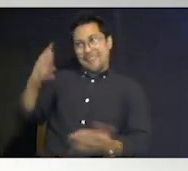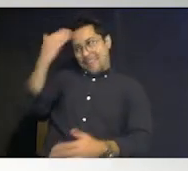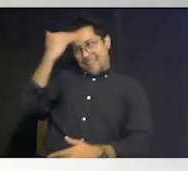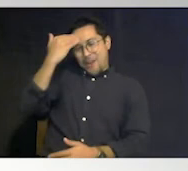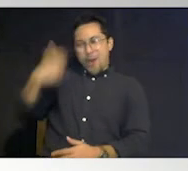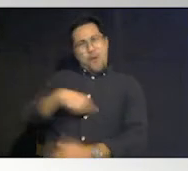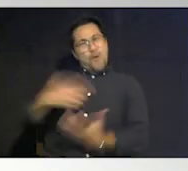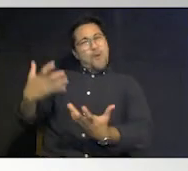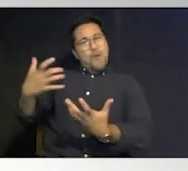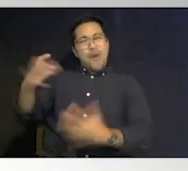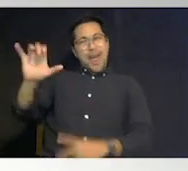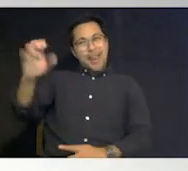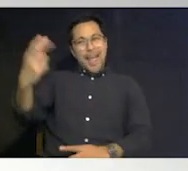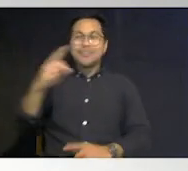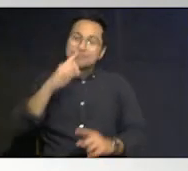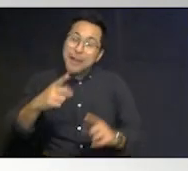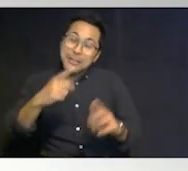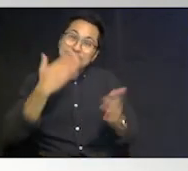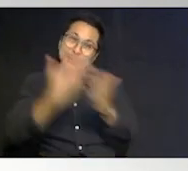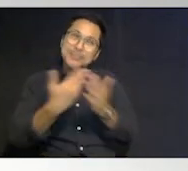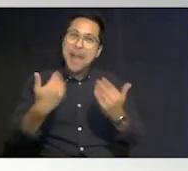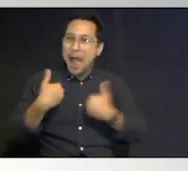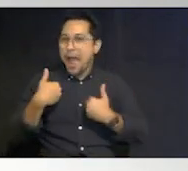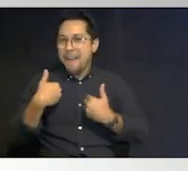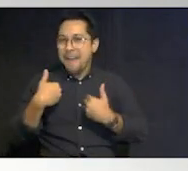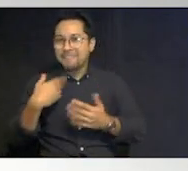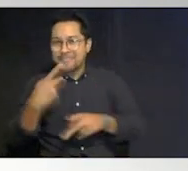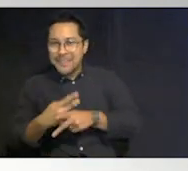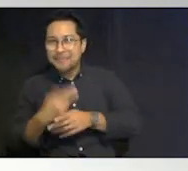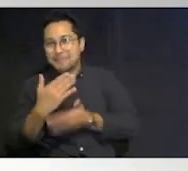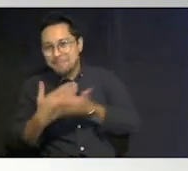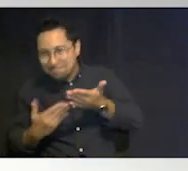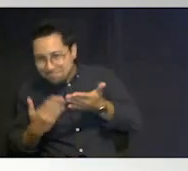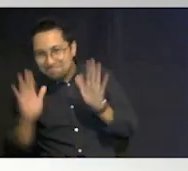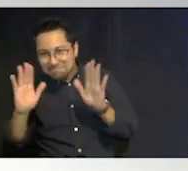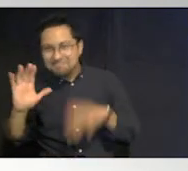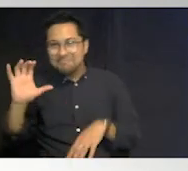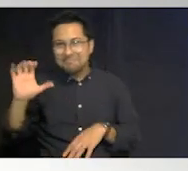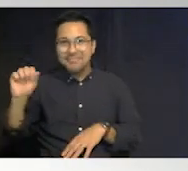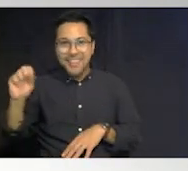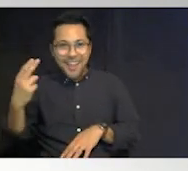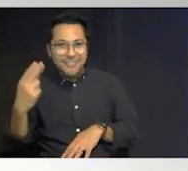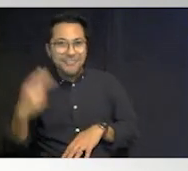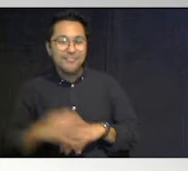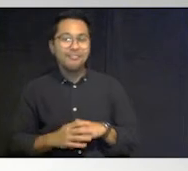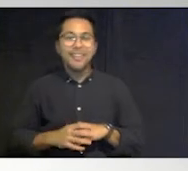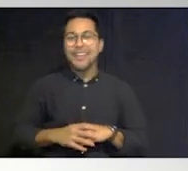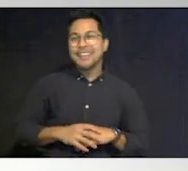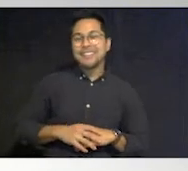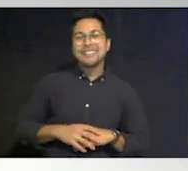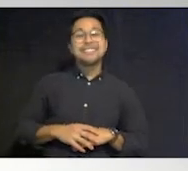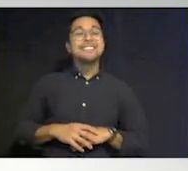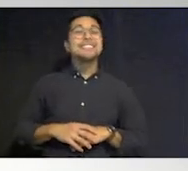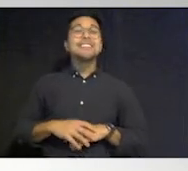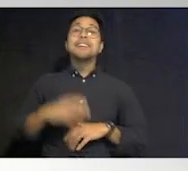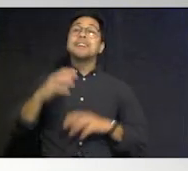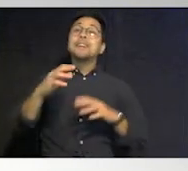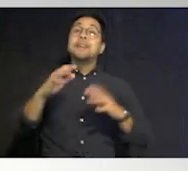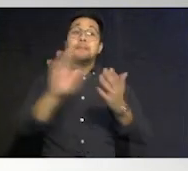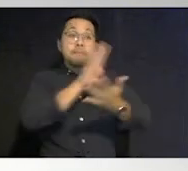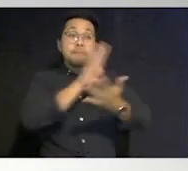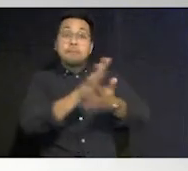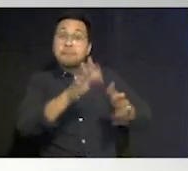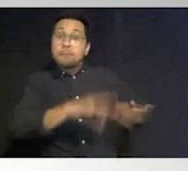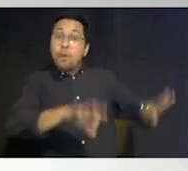but it is it's good to have some just in case you can't get your hands on on it later on um important documents